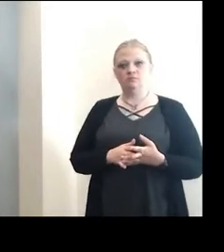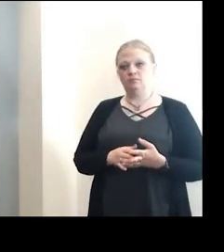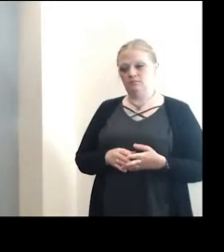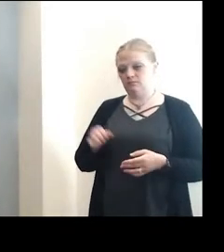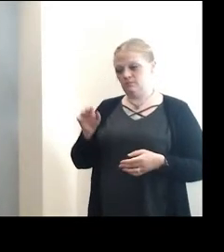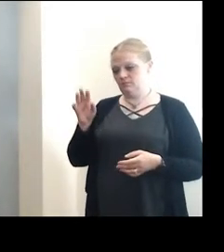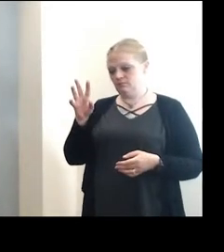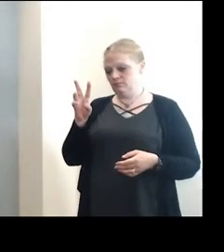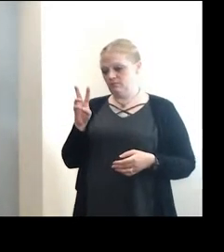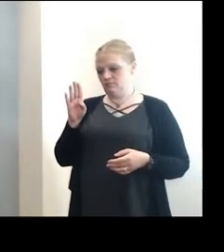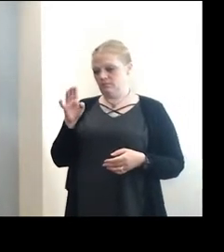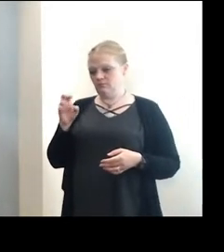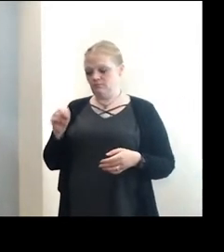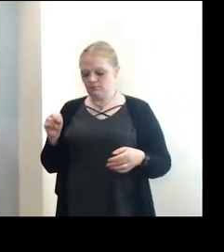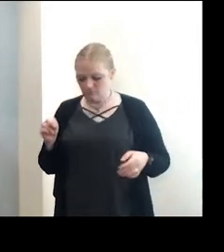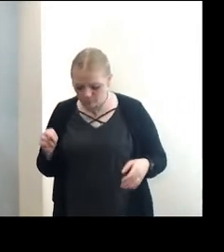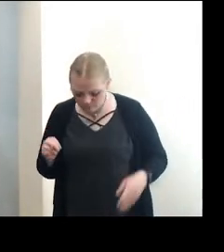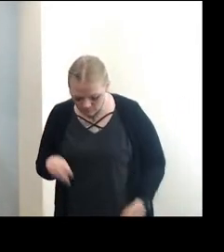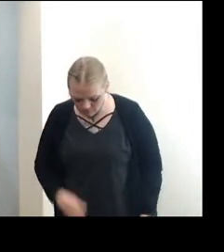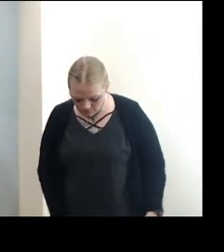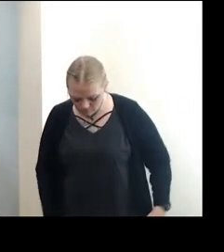Mike Baggerman, WBEN.